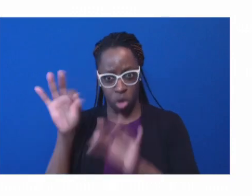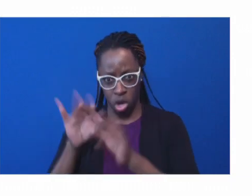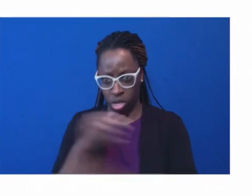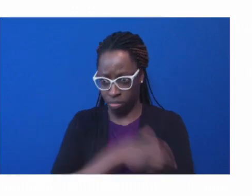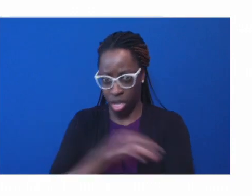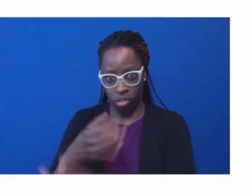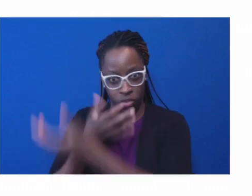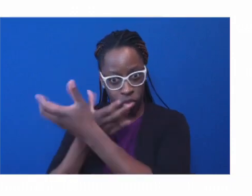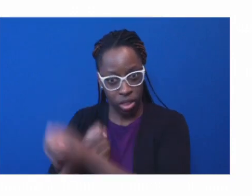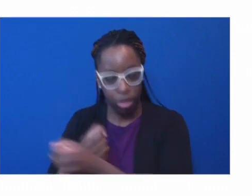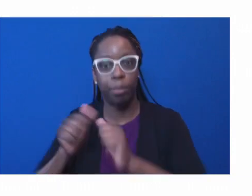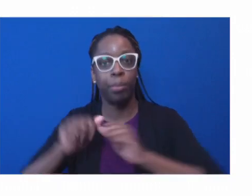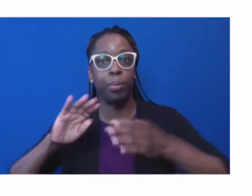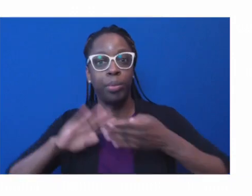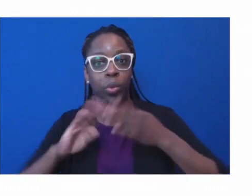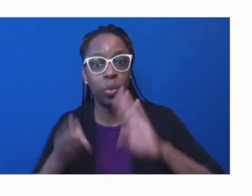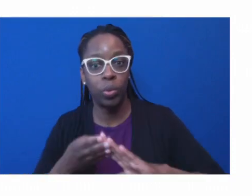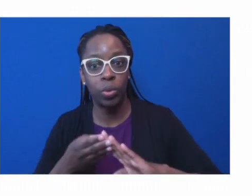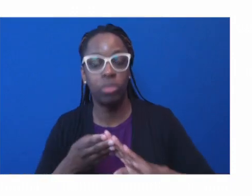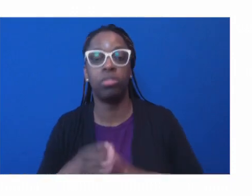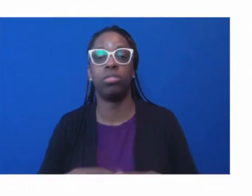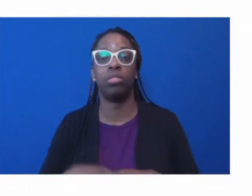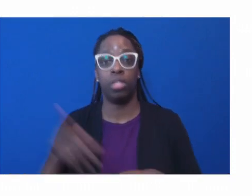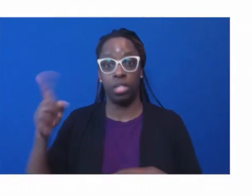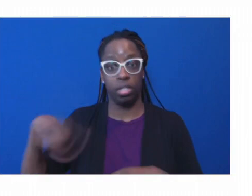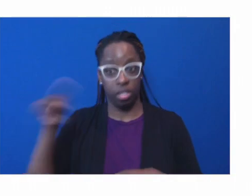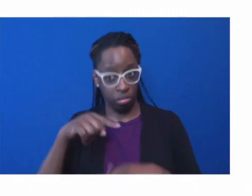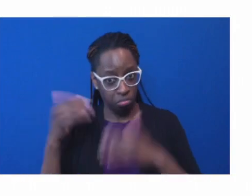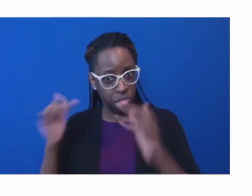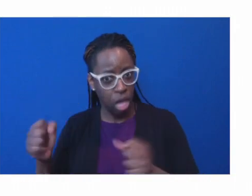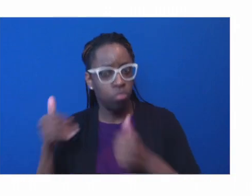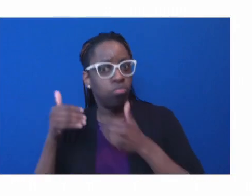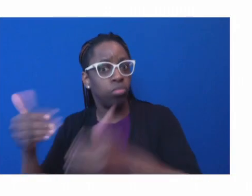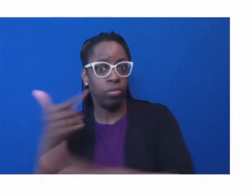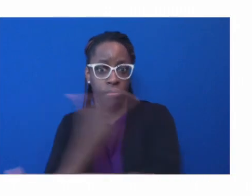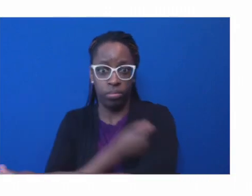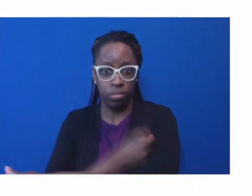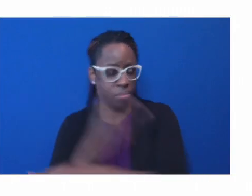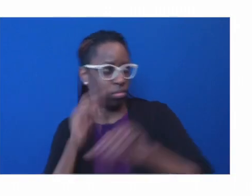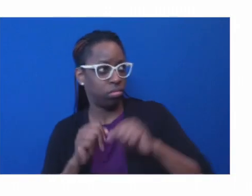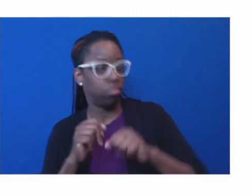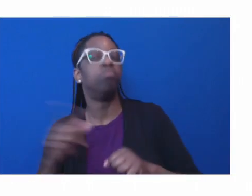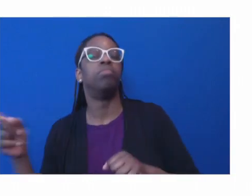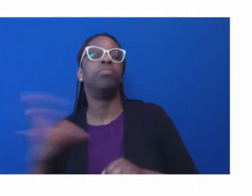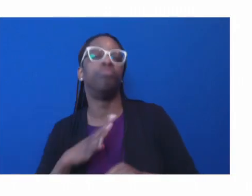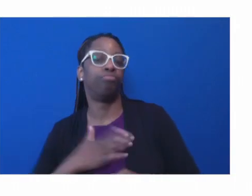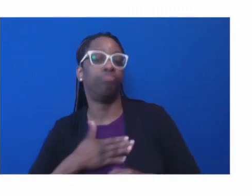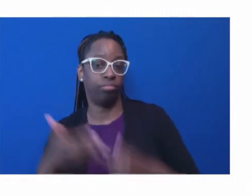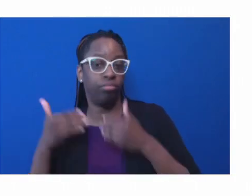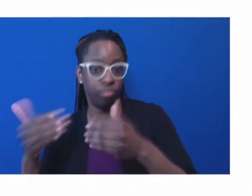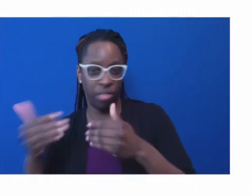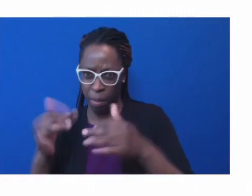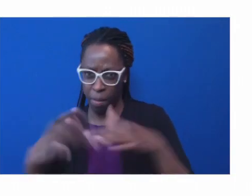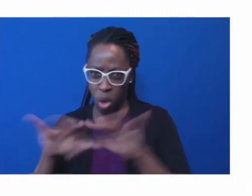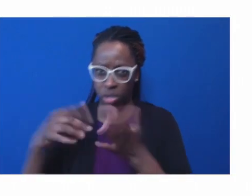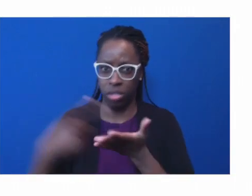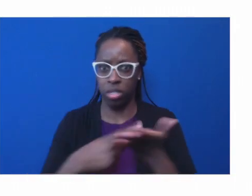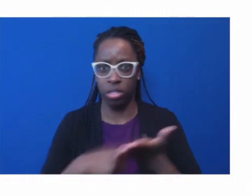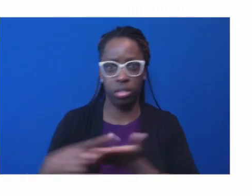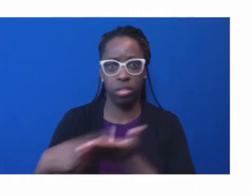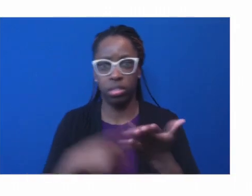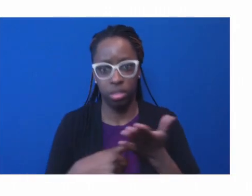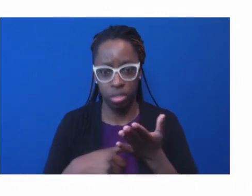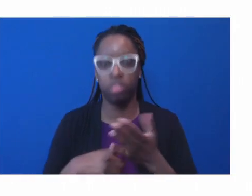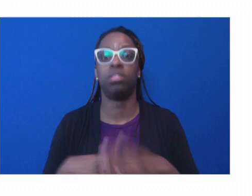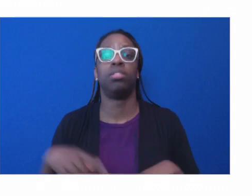to your healthcare or talk with your healthcare providers, but it's also another thing to be able to be in the community on the ground. And that has been